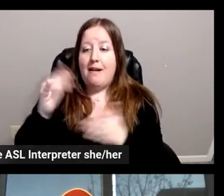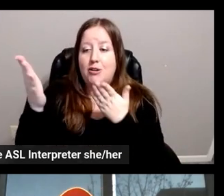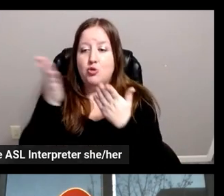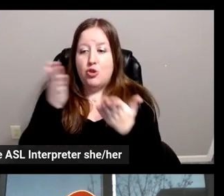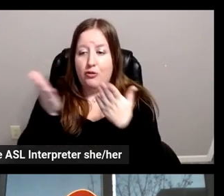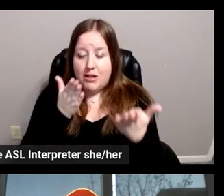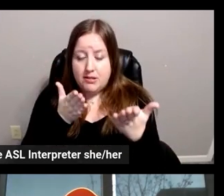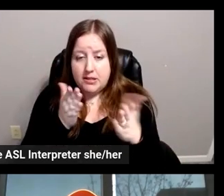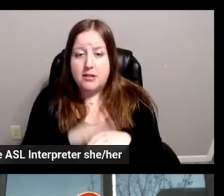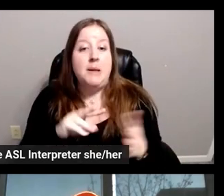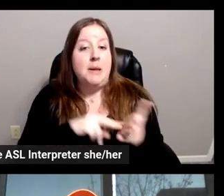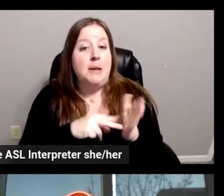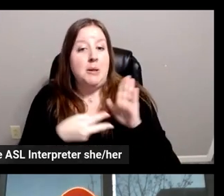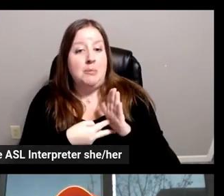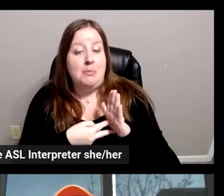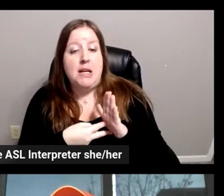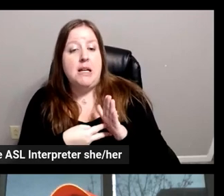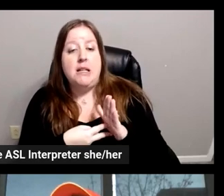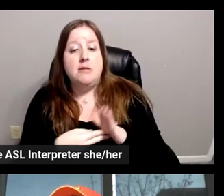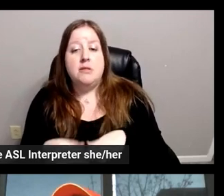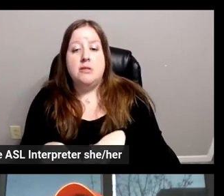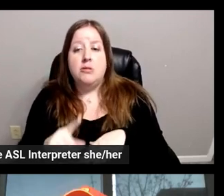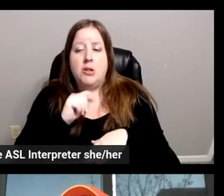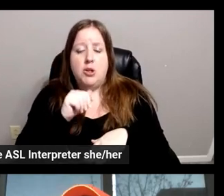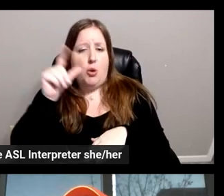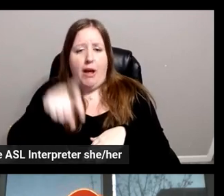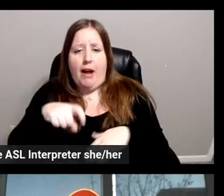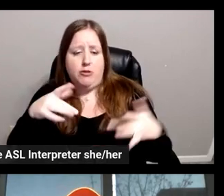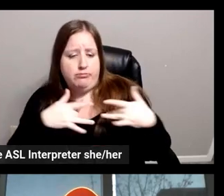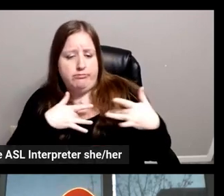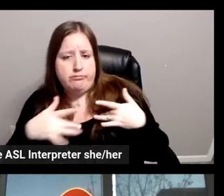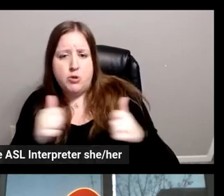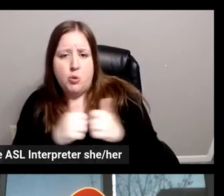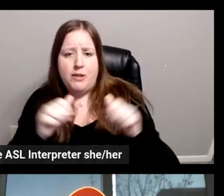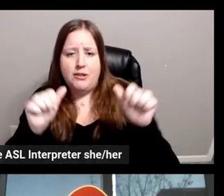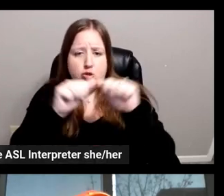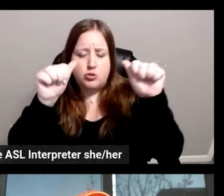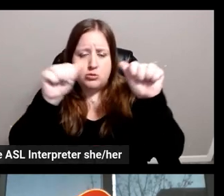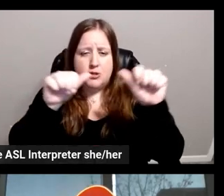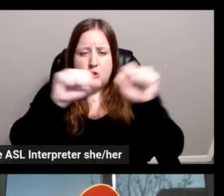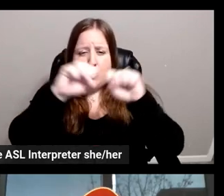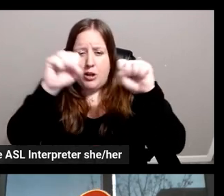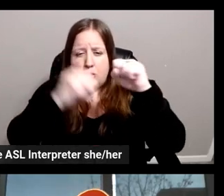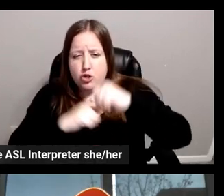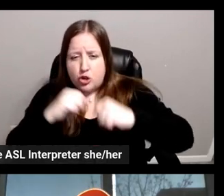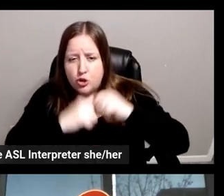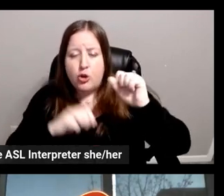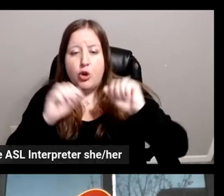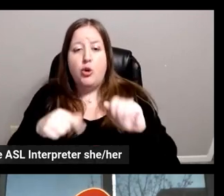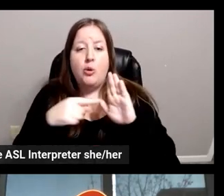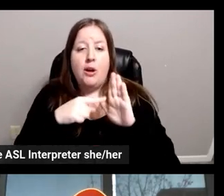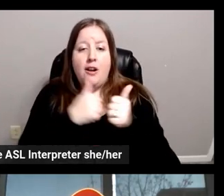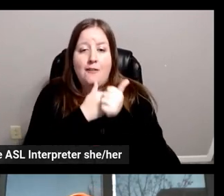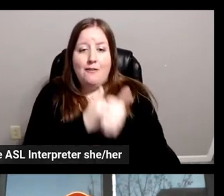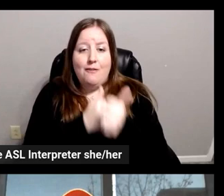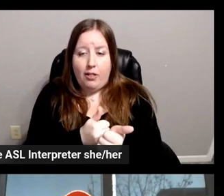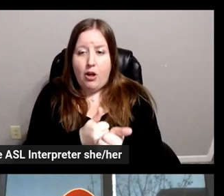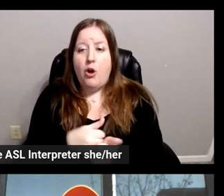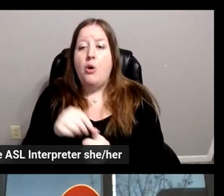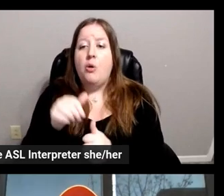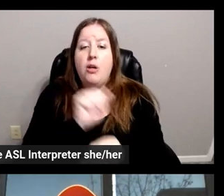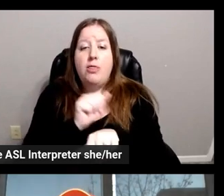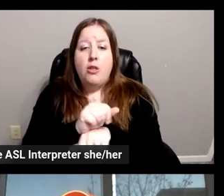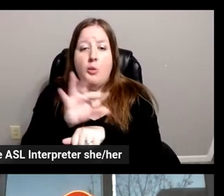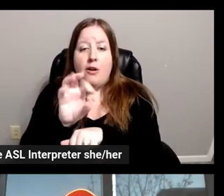So, it allows you to not be really worried about infrastructure. So, it can really follow the spiky workloads and the spiky traffic